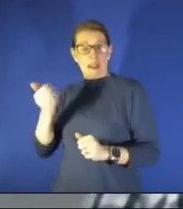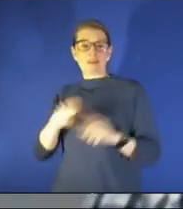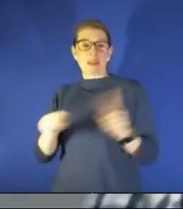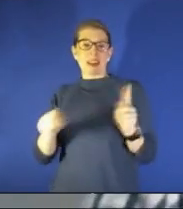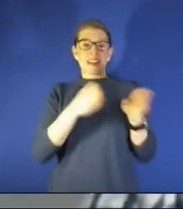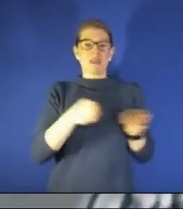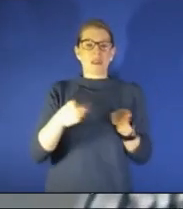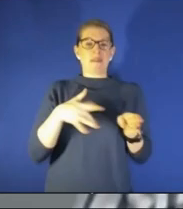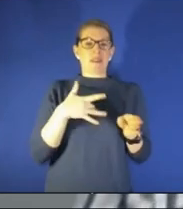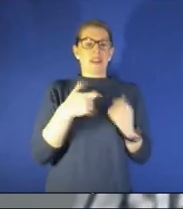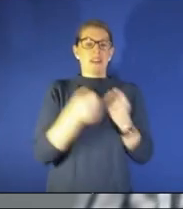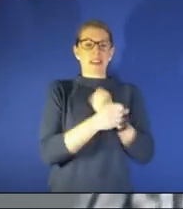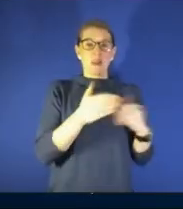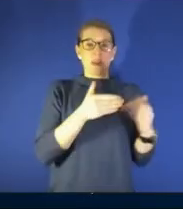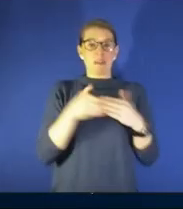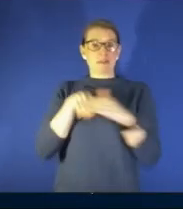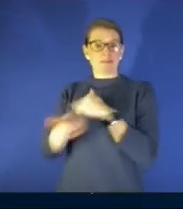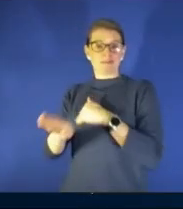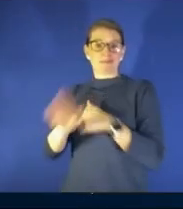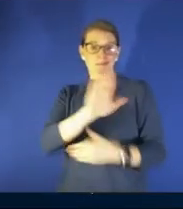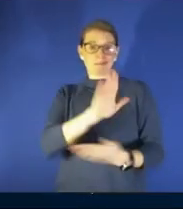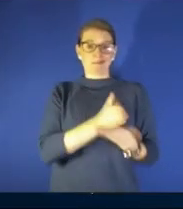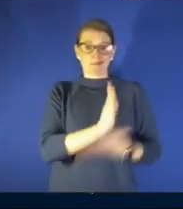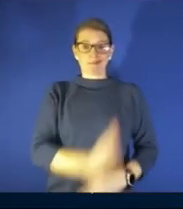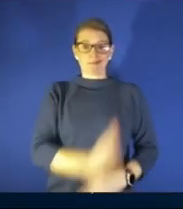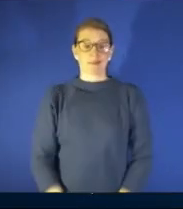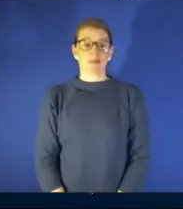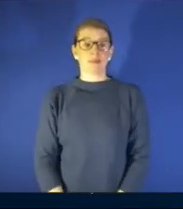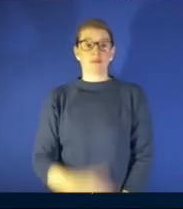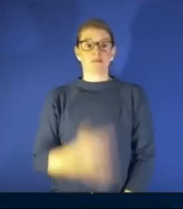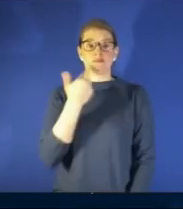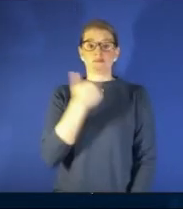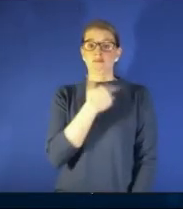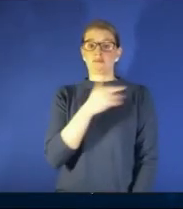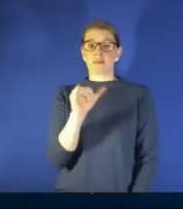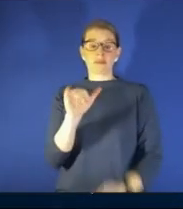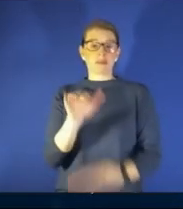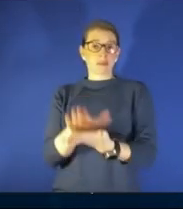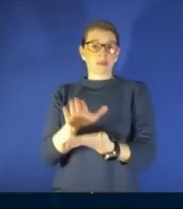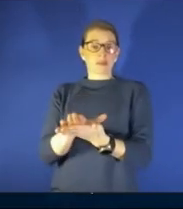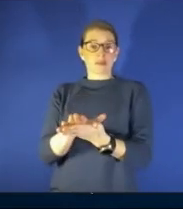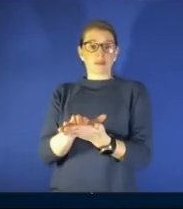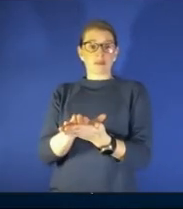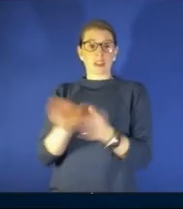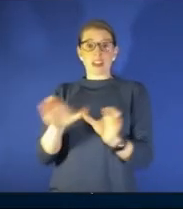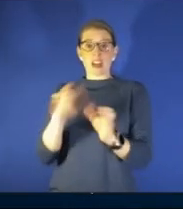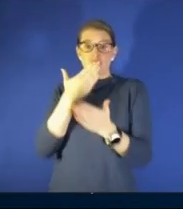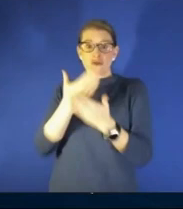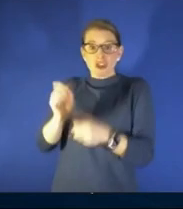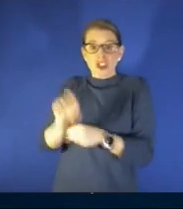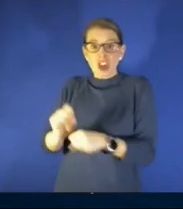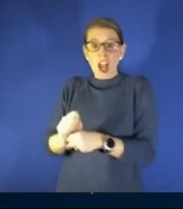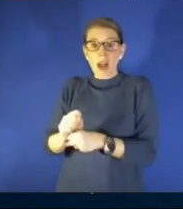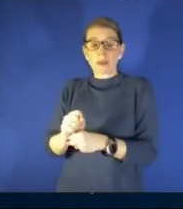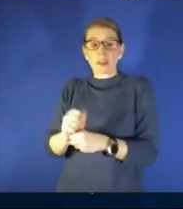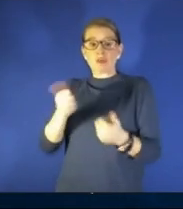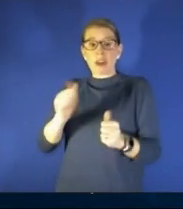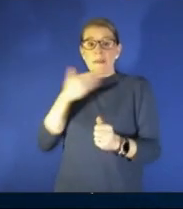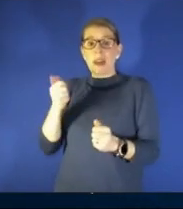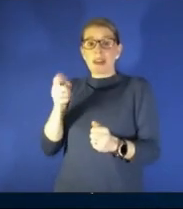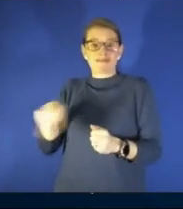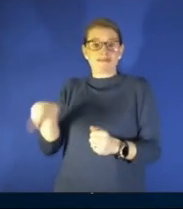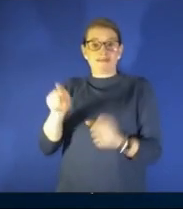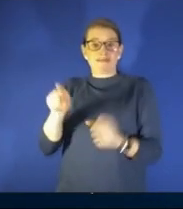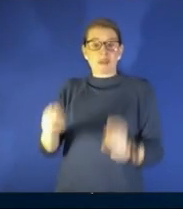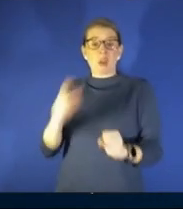they go into restaurants it really is restaurants have been a lot like schools i think they've really done a good job they've done the best they can so that they can stay open and